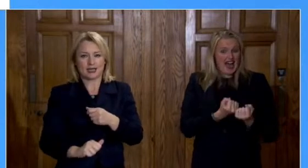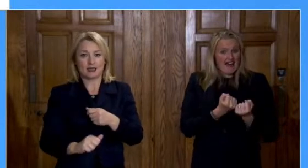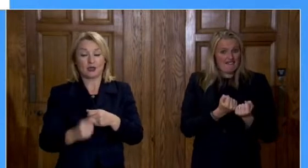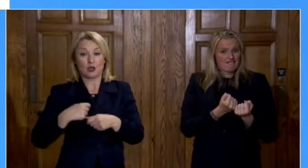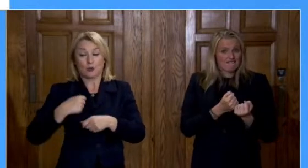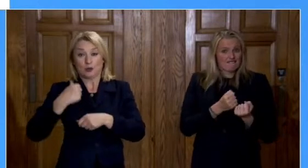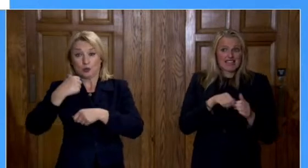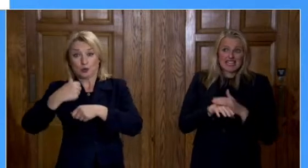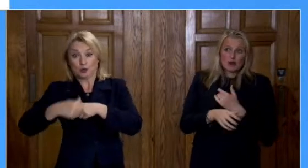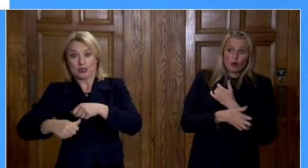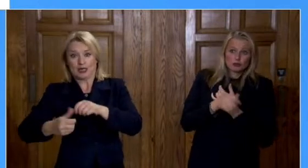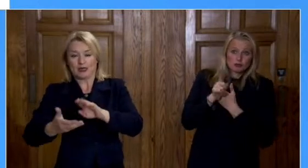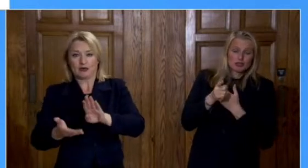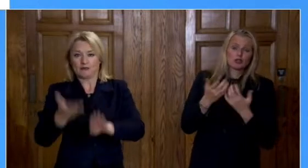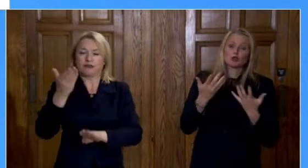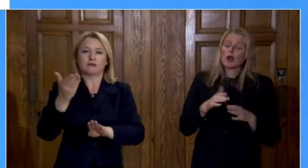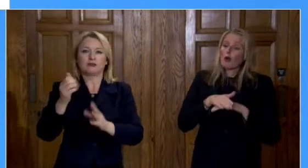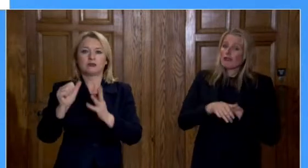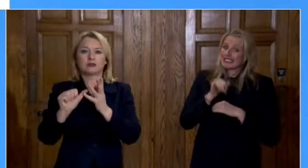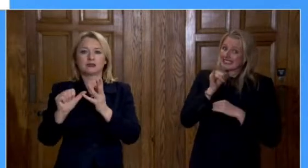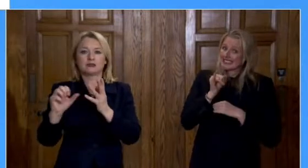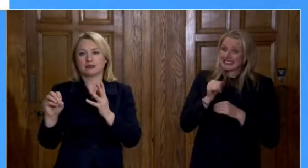is well over 60.